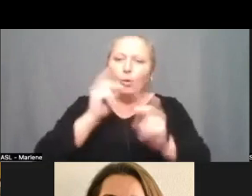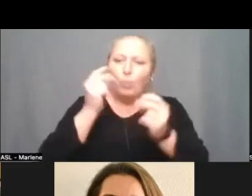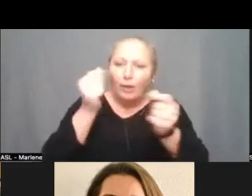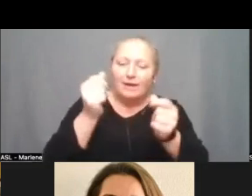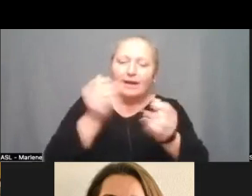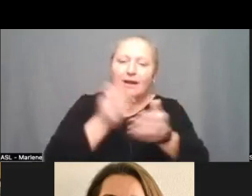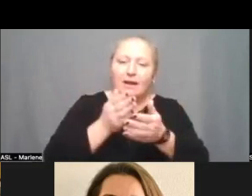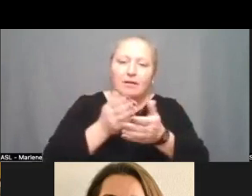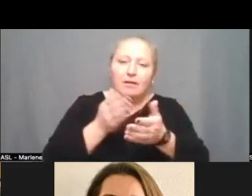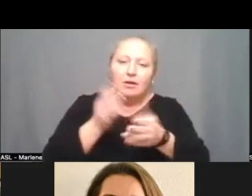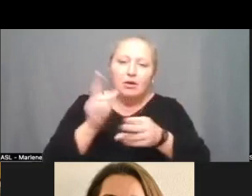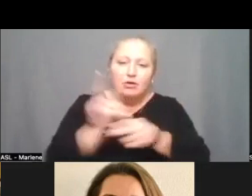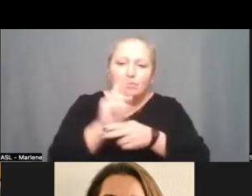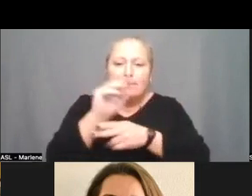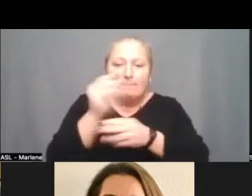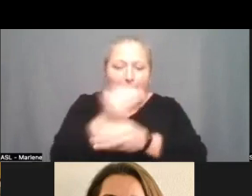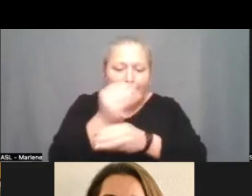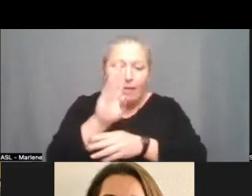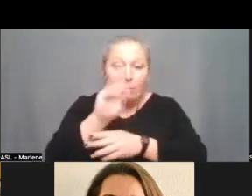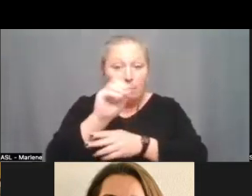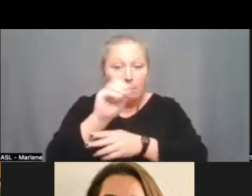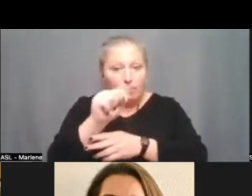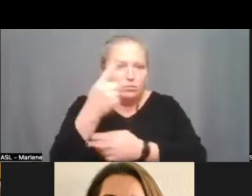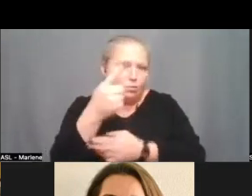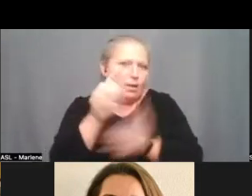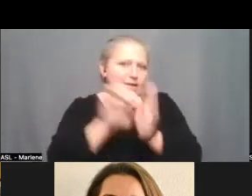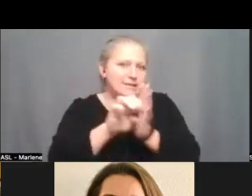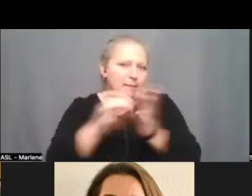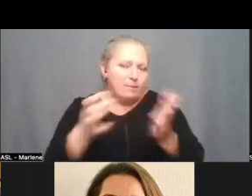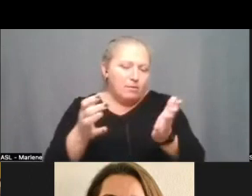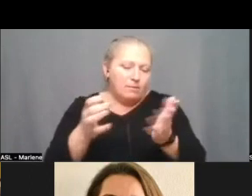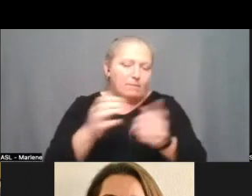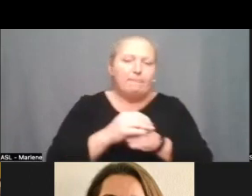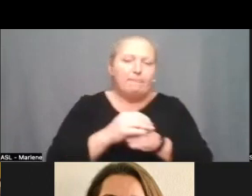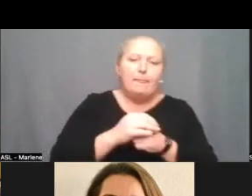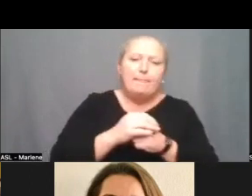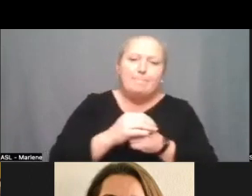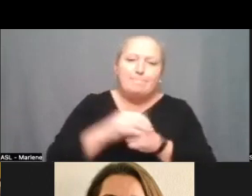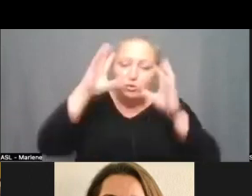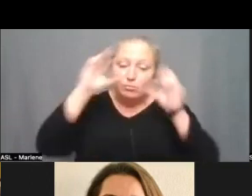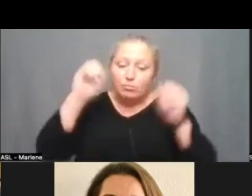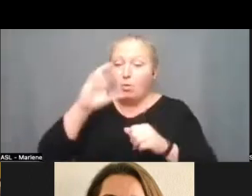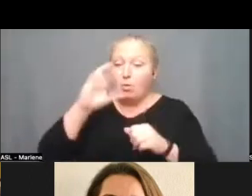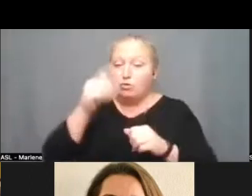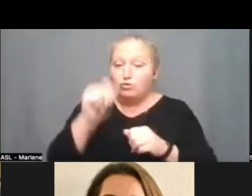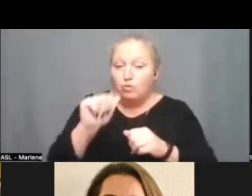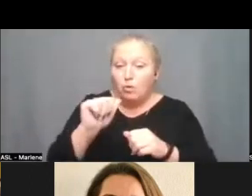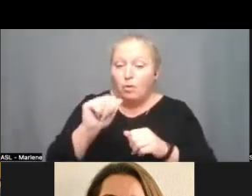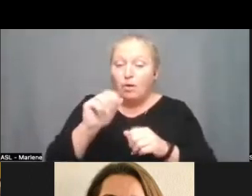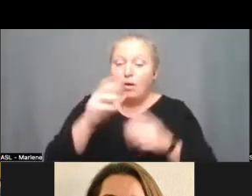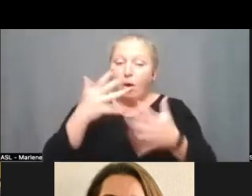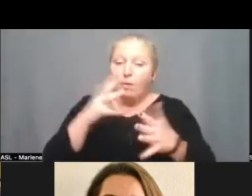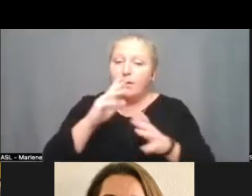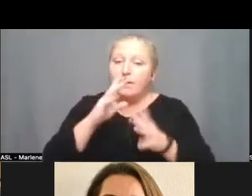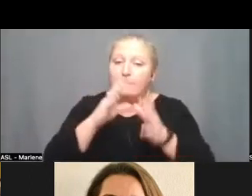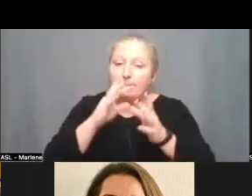you know math boost is one example um you know uh superintendent ochoa has also mentioned um the work